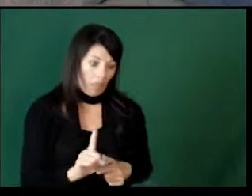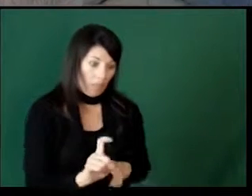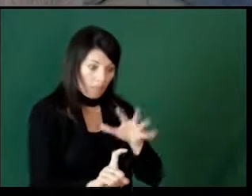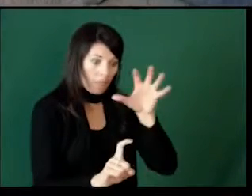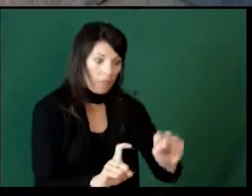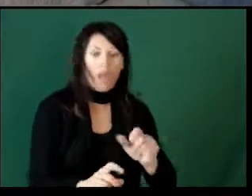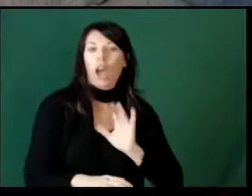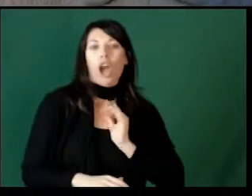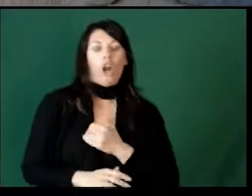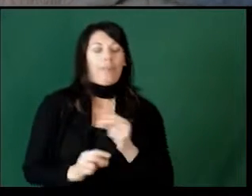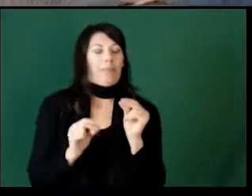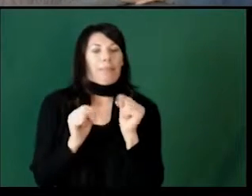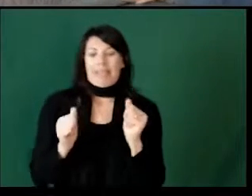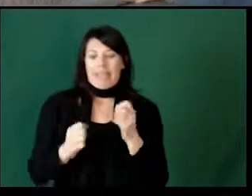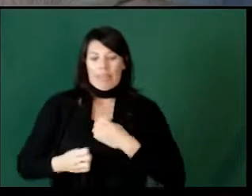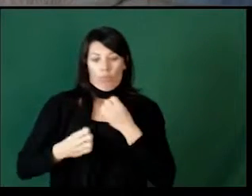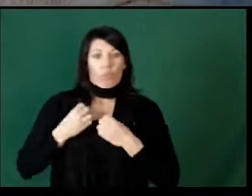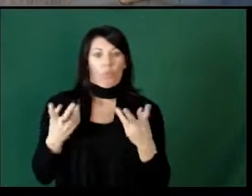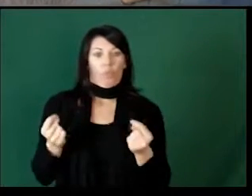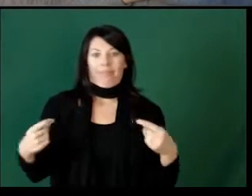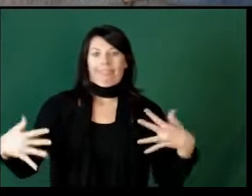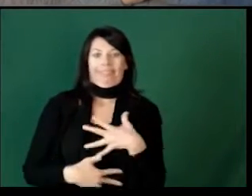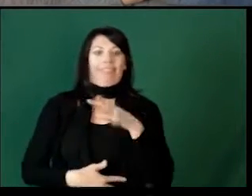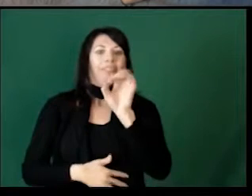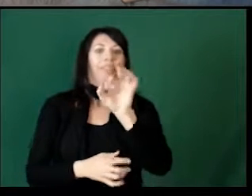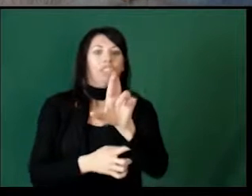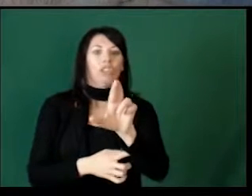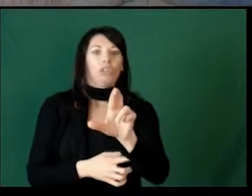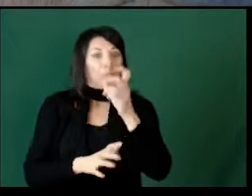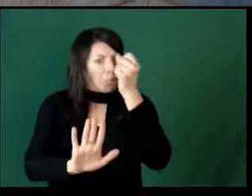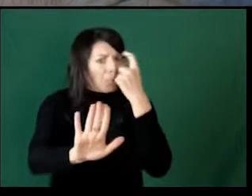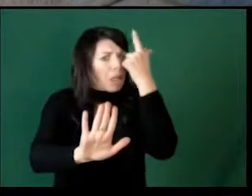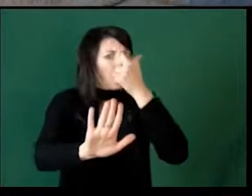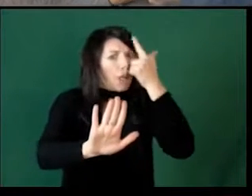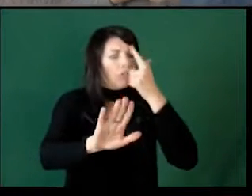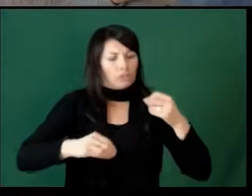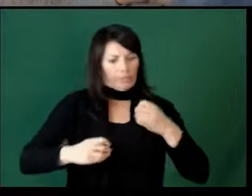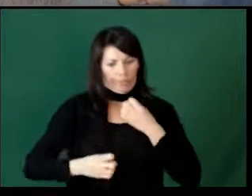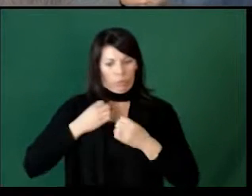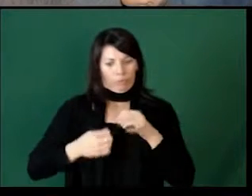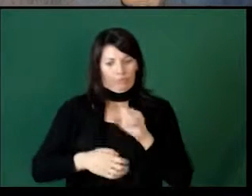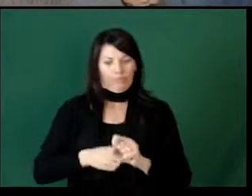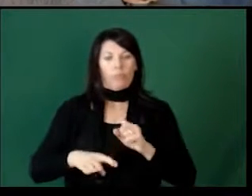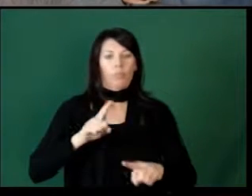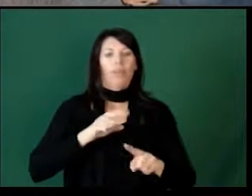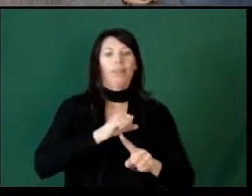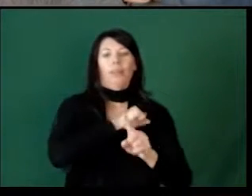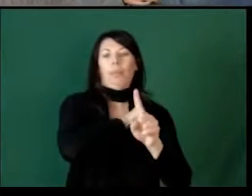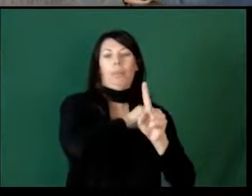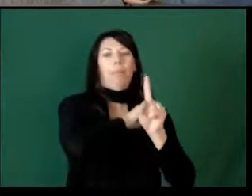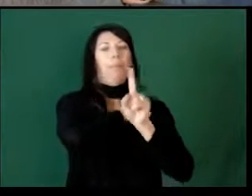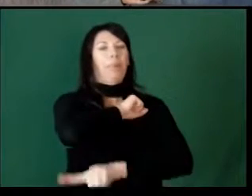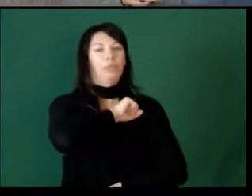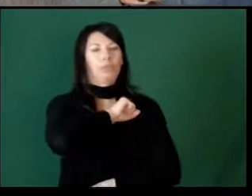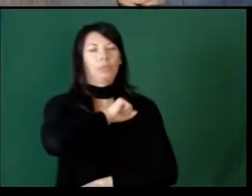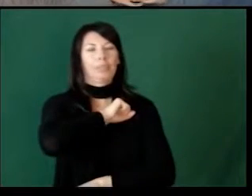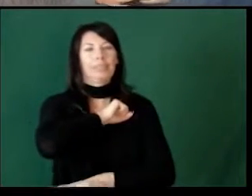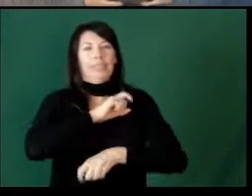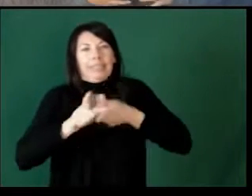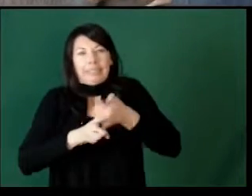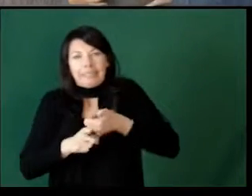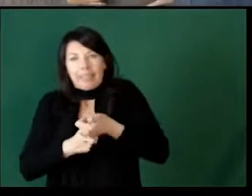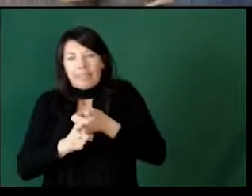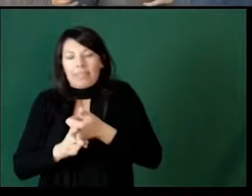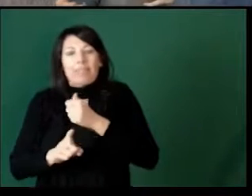our emotion is immediate fear. Our emotion is not, it's a very logical emotion, but however the punishment doesn't